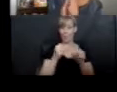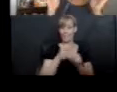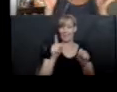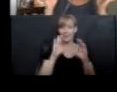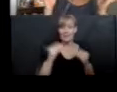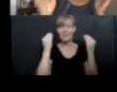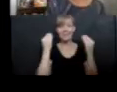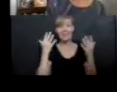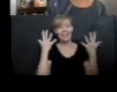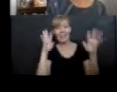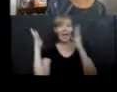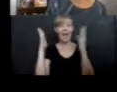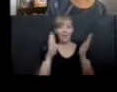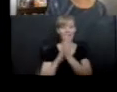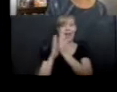and shriek again.